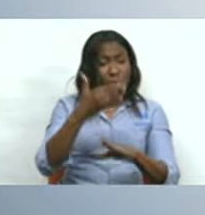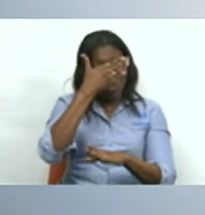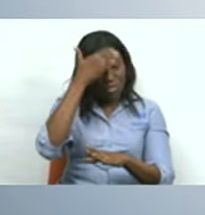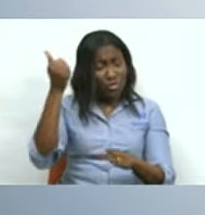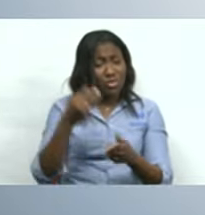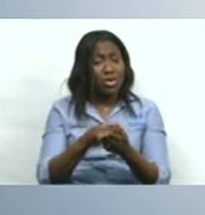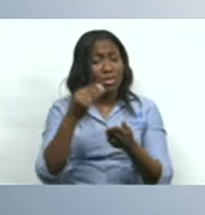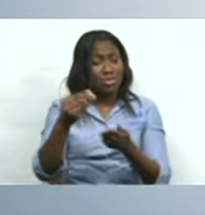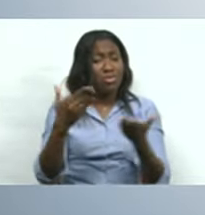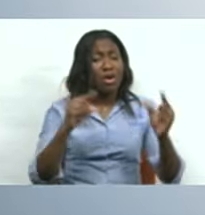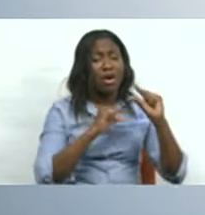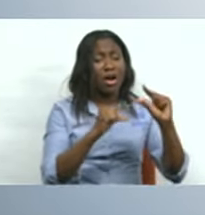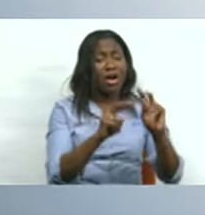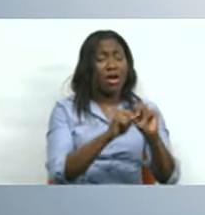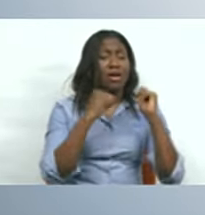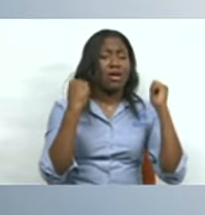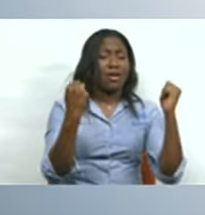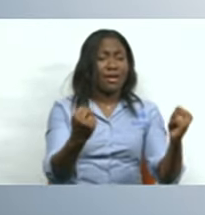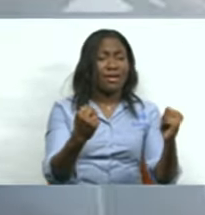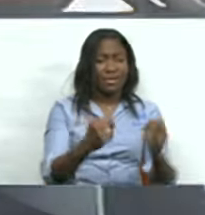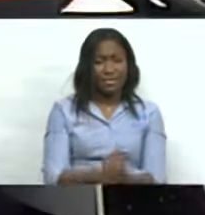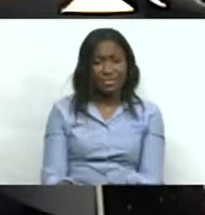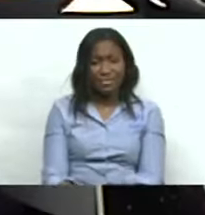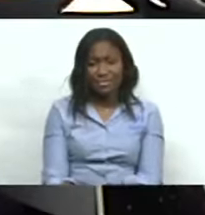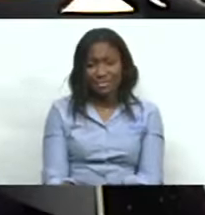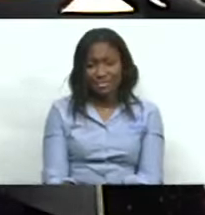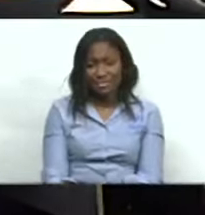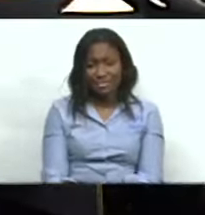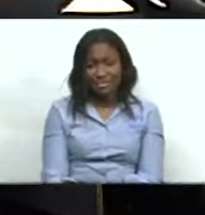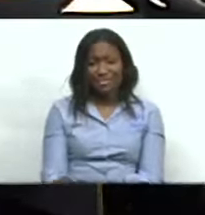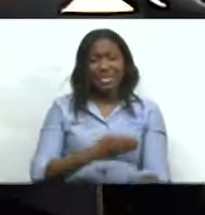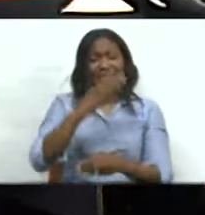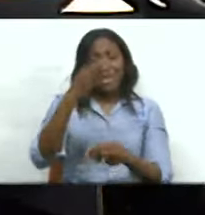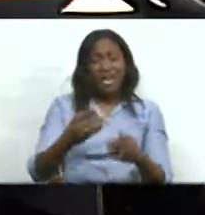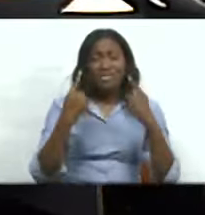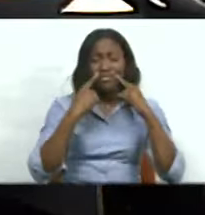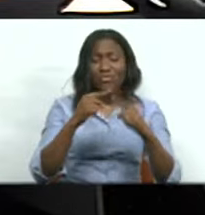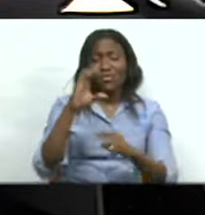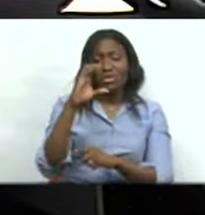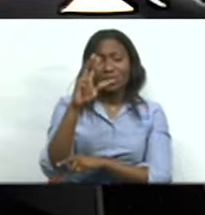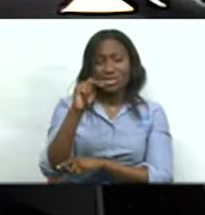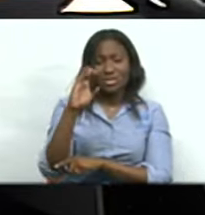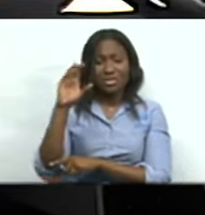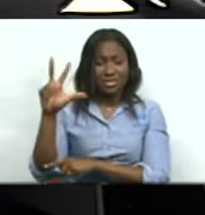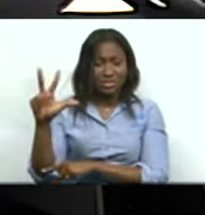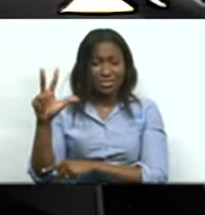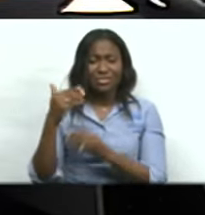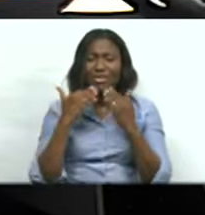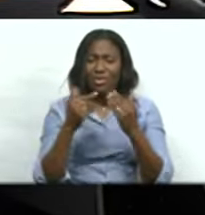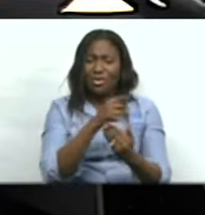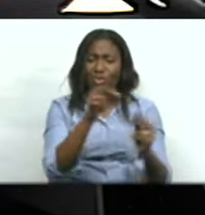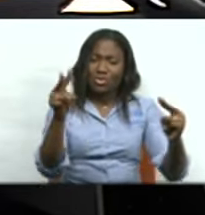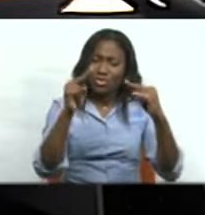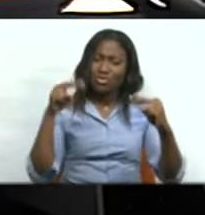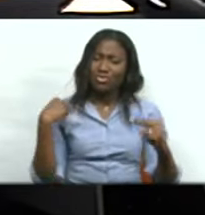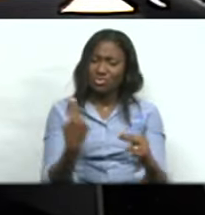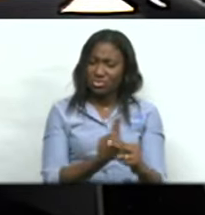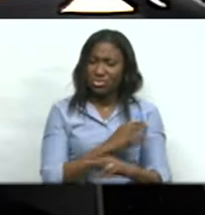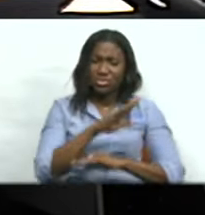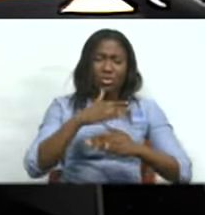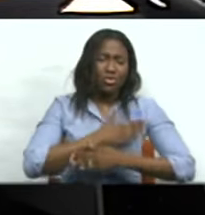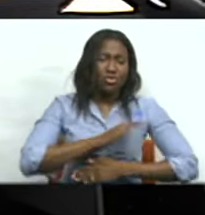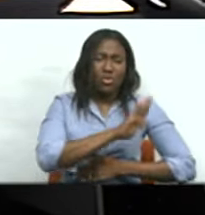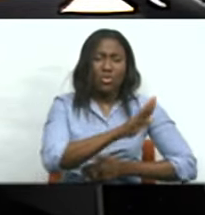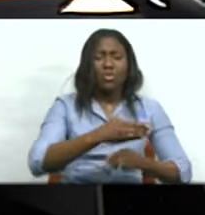content. And don't forget to pick up a copy of your TNT Guardian newspaper. We've come to the end of the 7 p.m. news on CNC3. Thanks for watching.